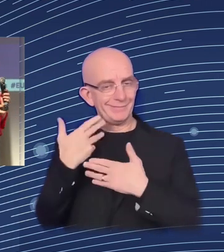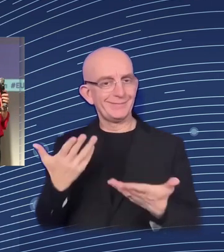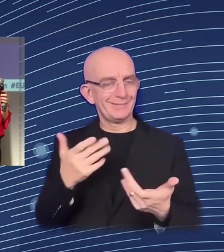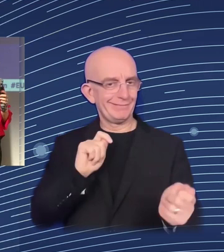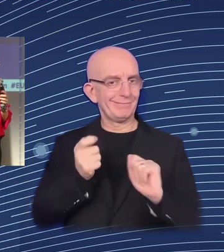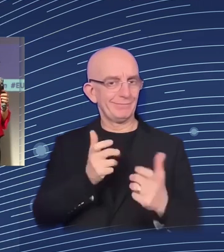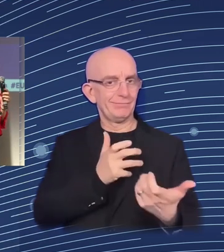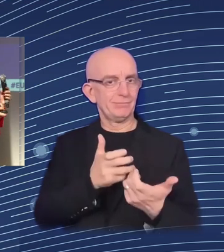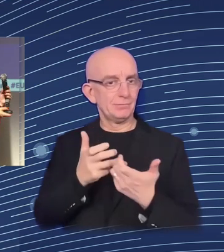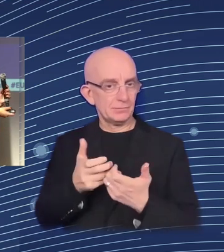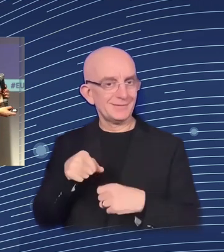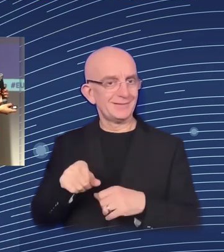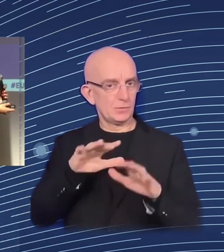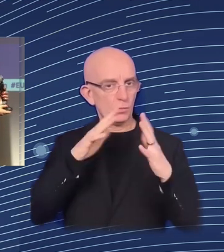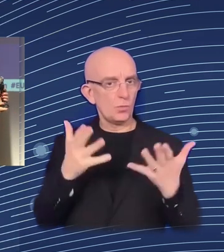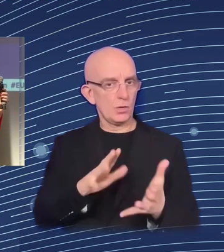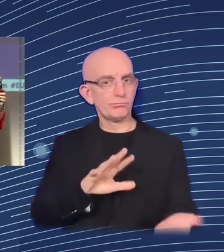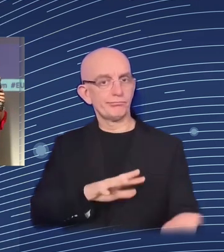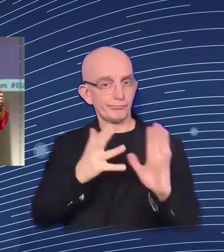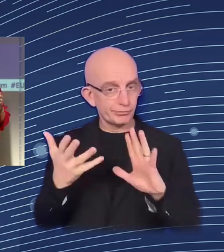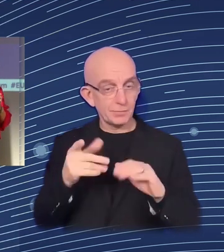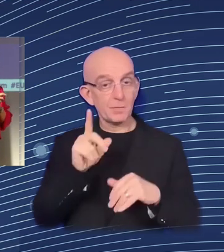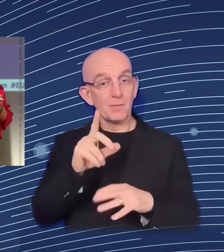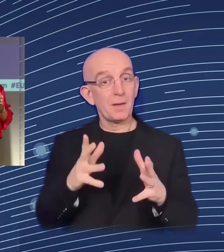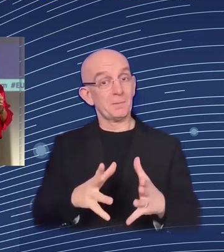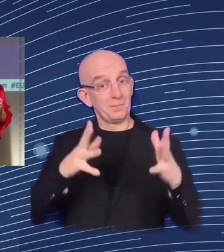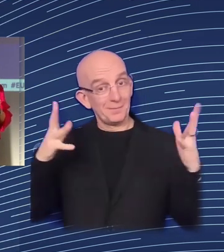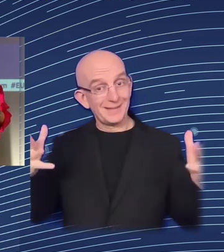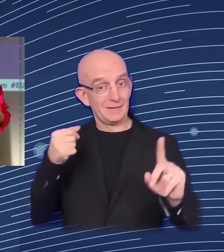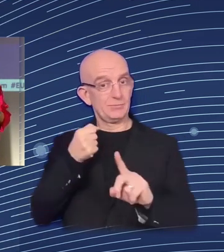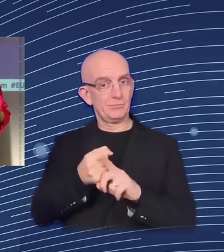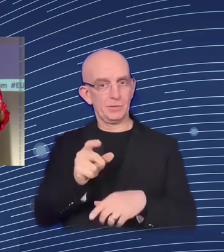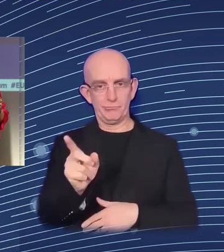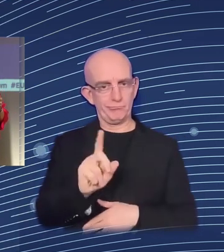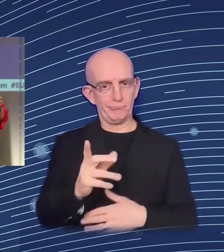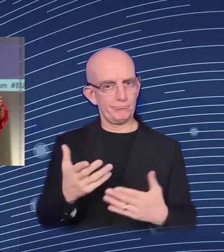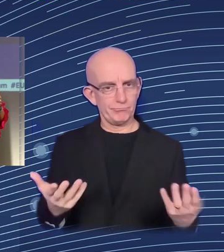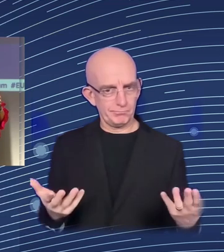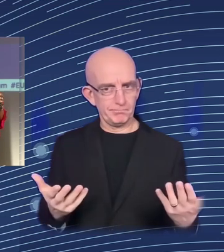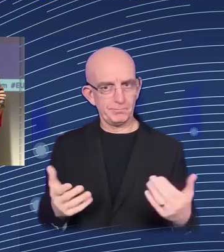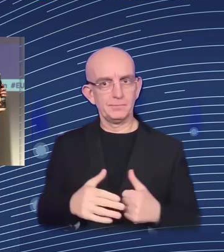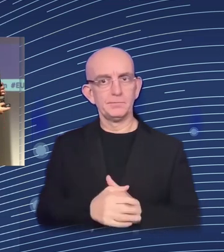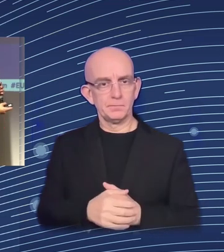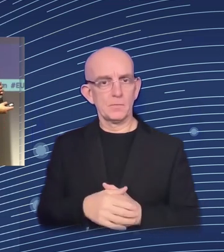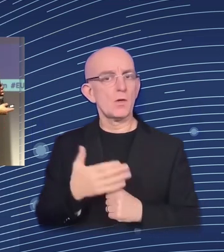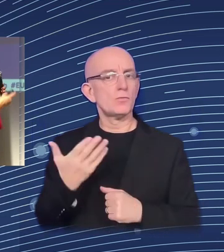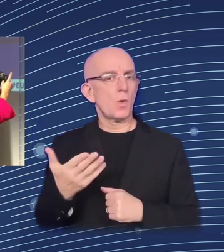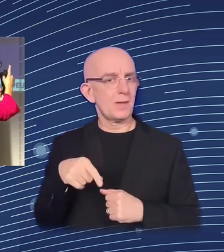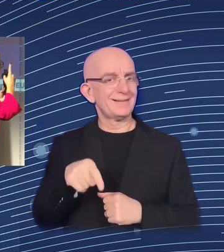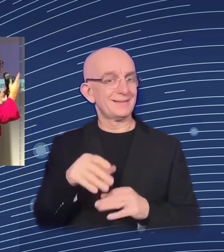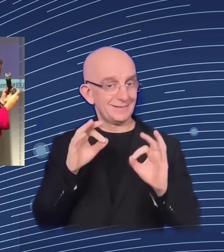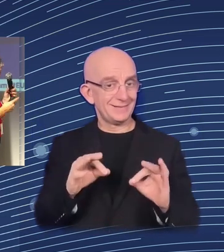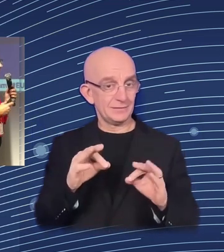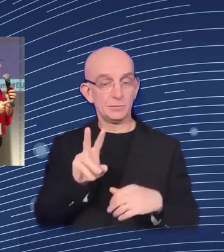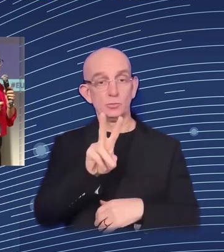argue that, in fact, during these two decades that were taken into consideration, sorry,